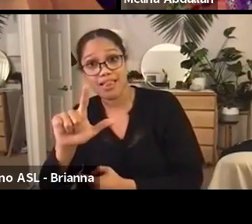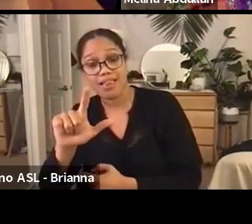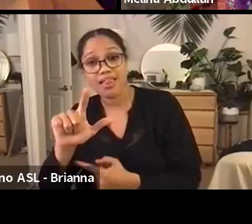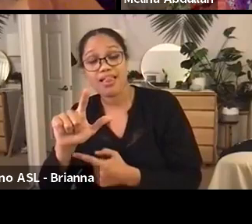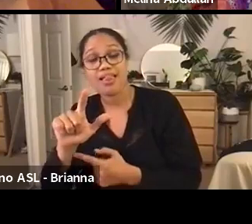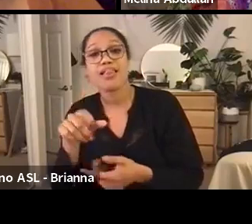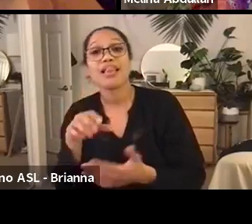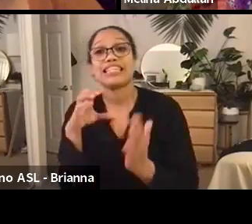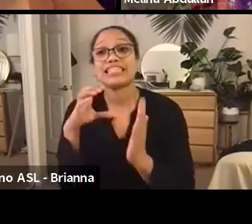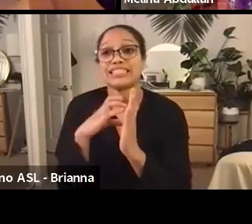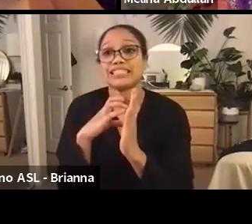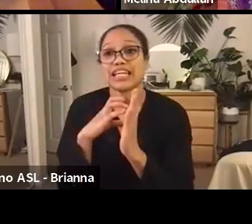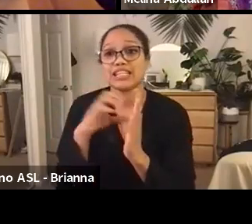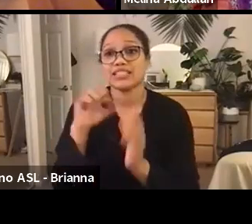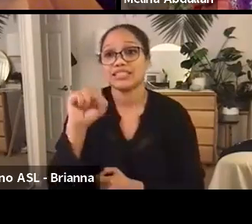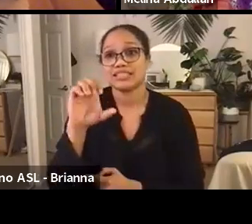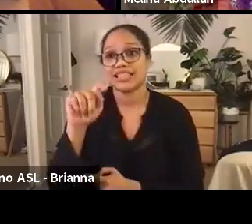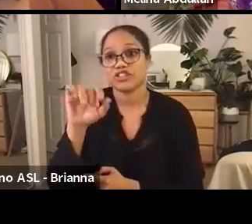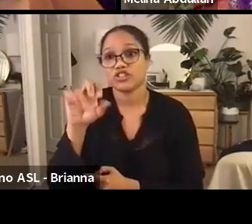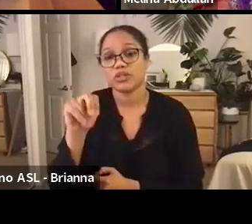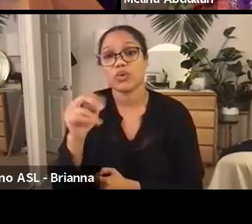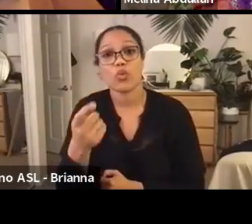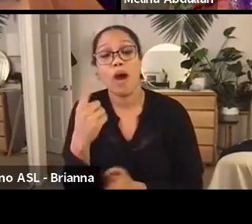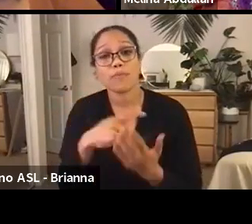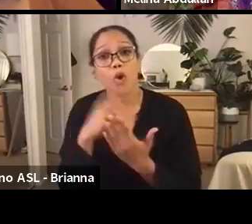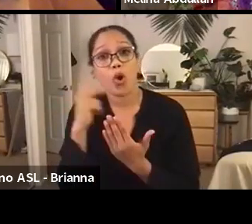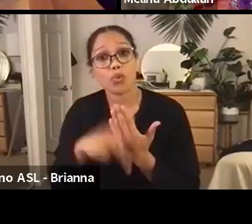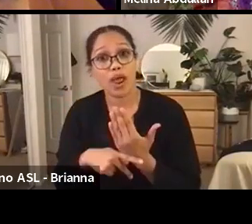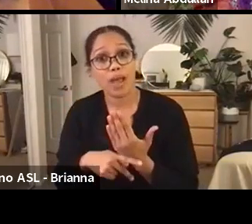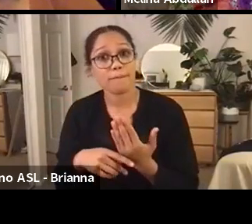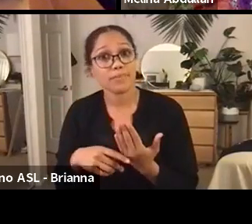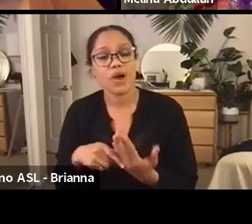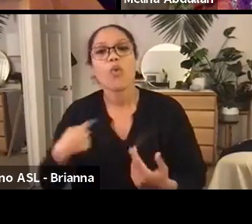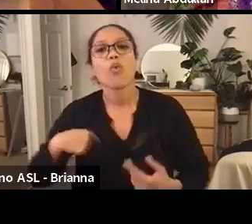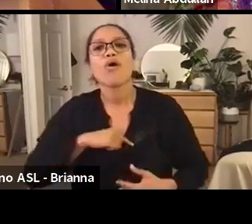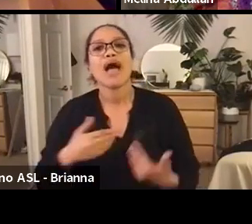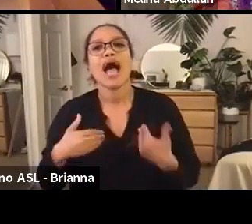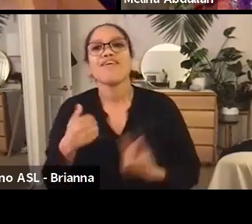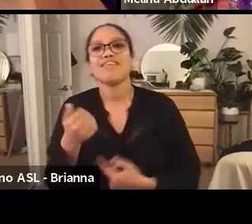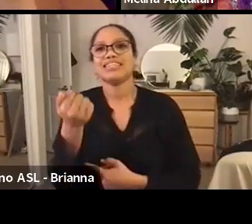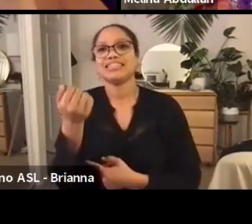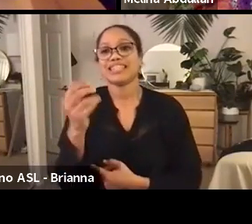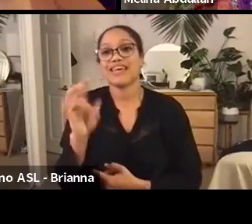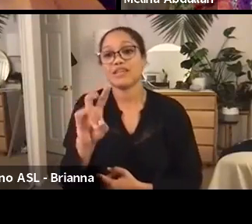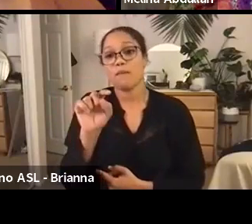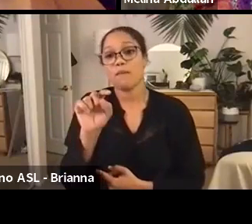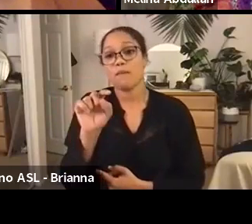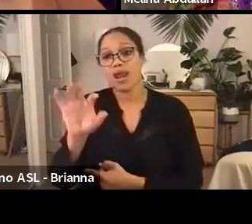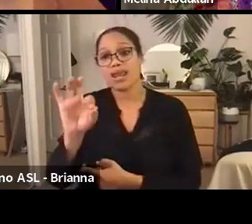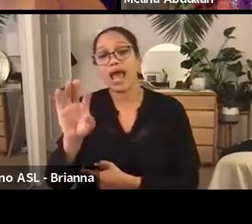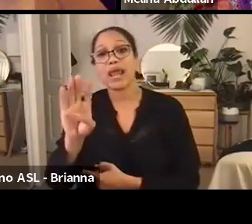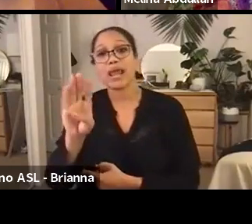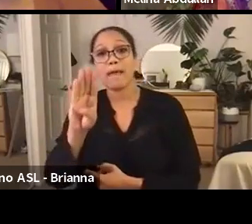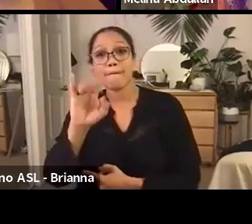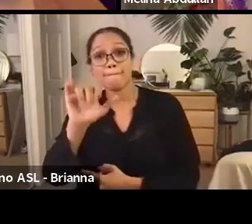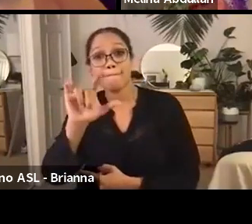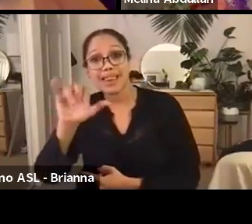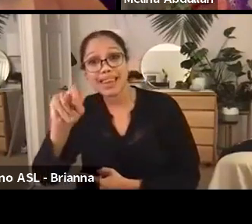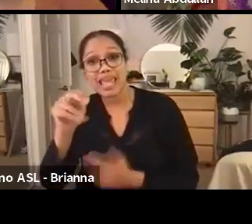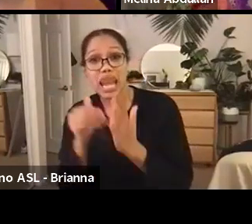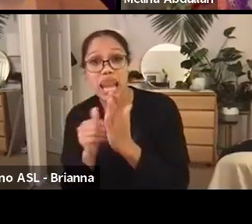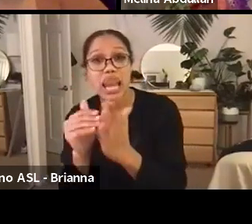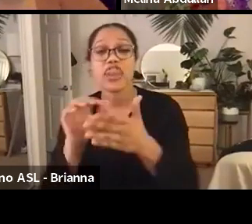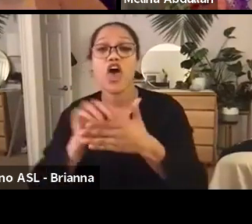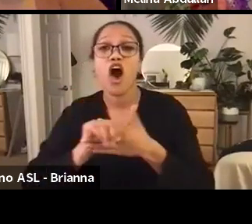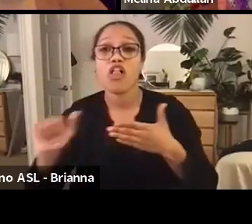one programs, we have $14.79 billion that will be coming back into